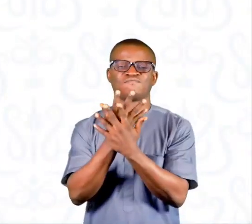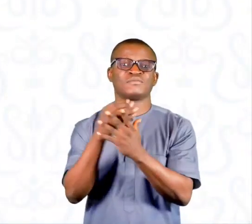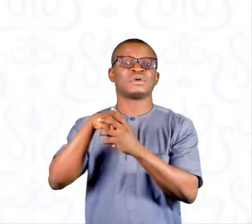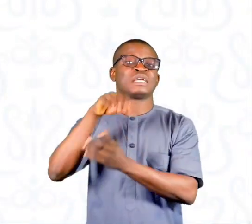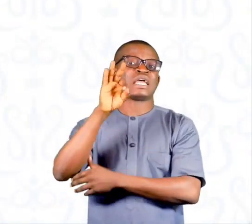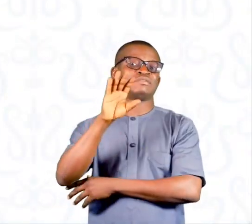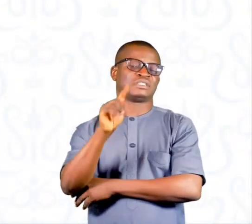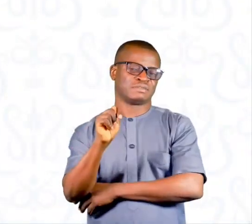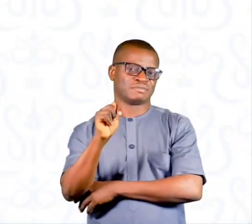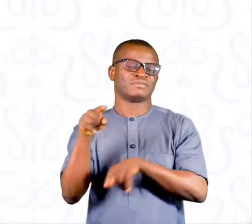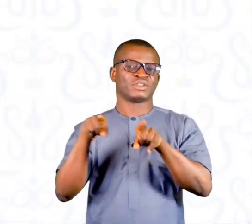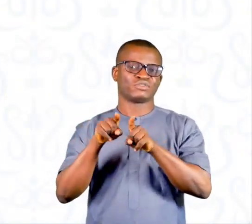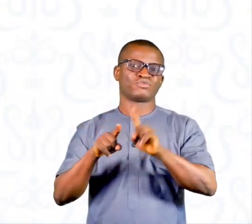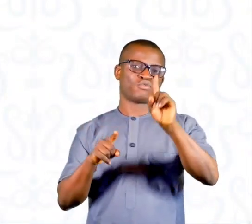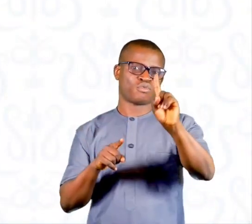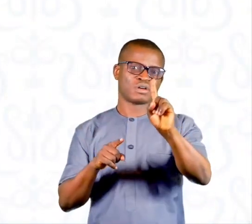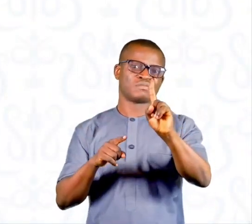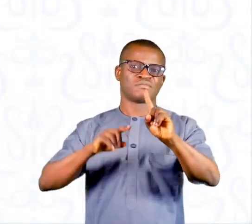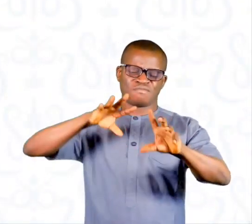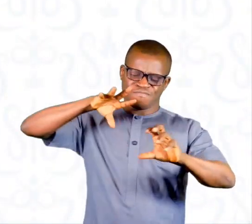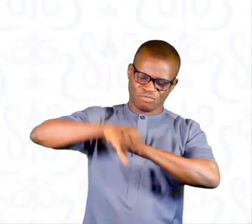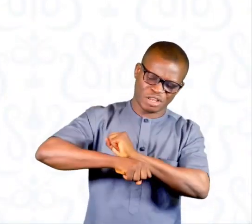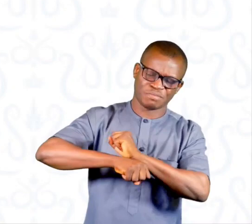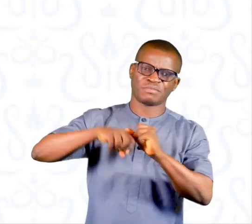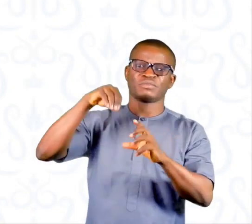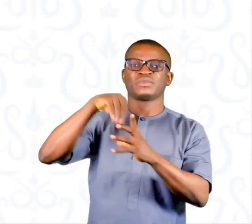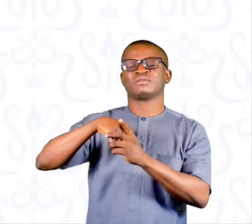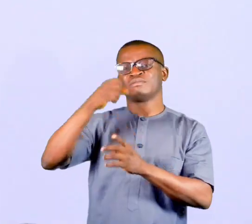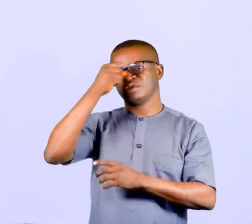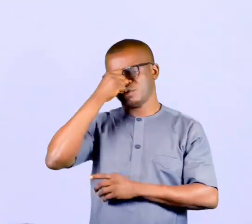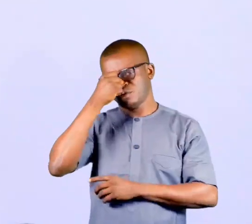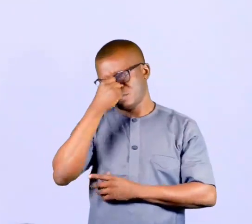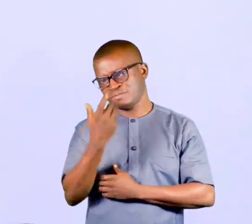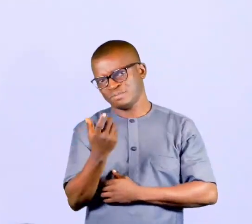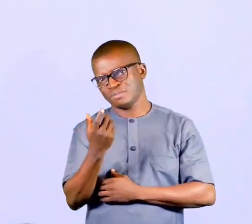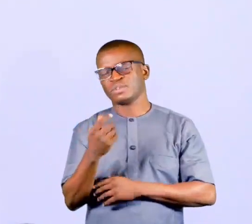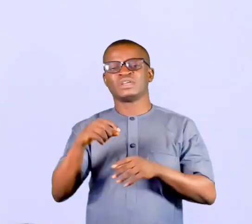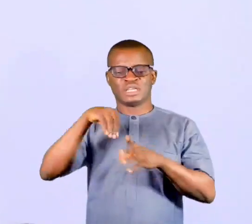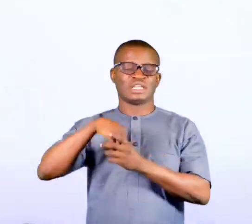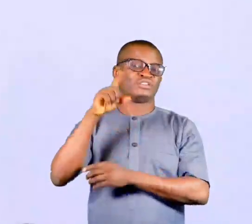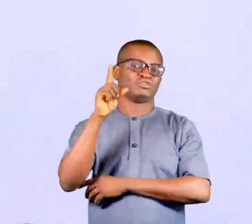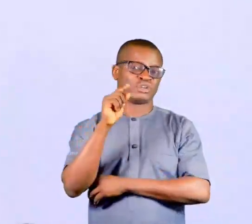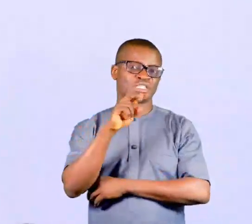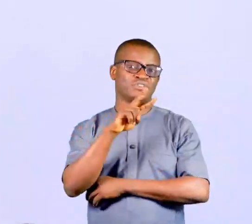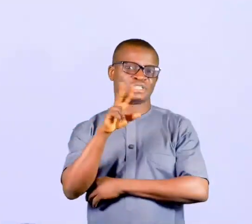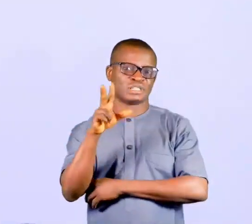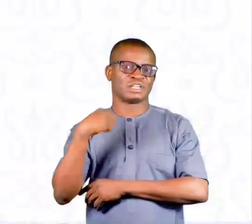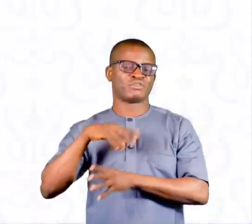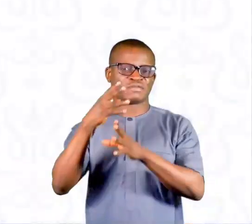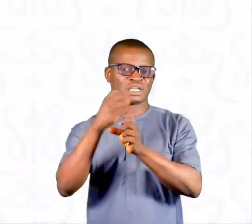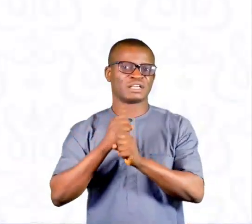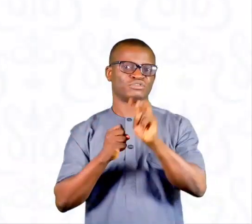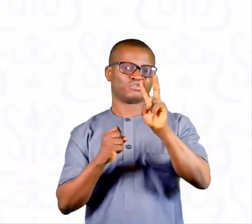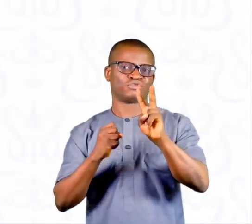in the FCT and we secured one rape conviction in Sokoto. In 2023, we